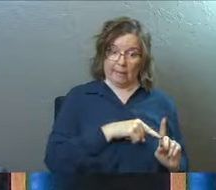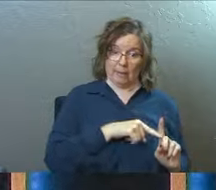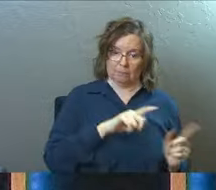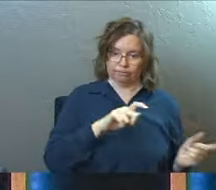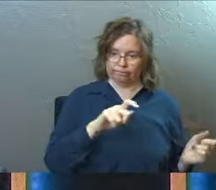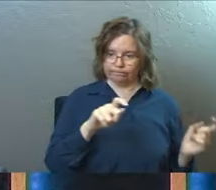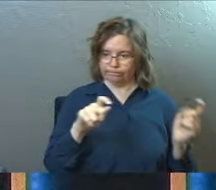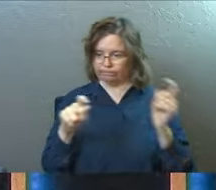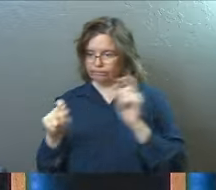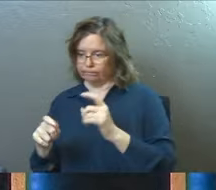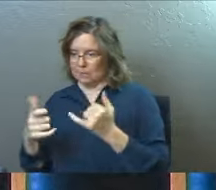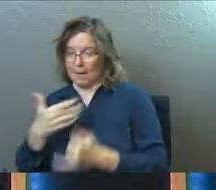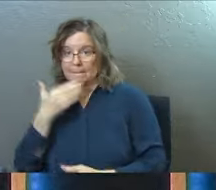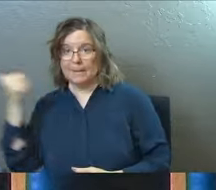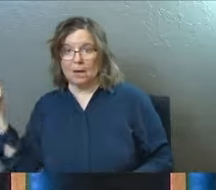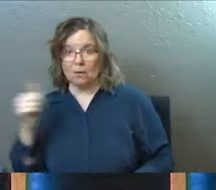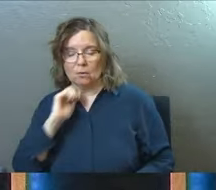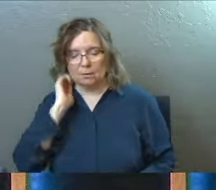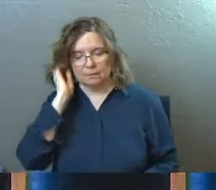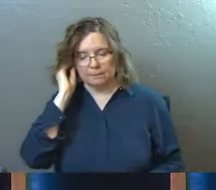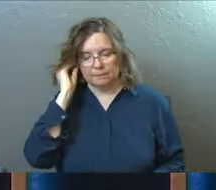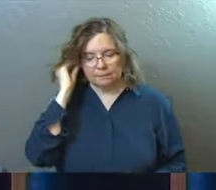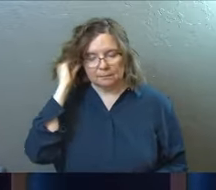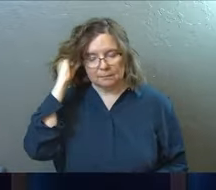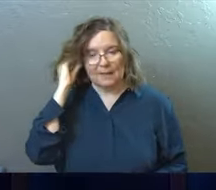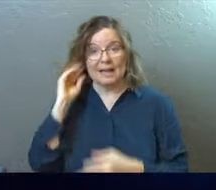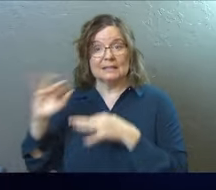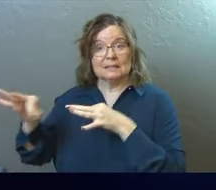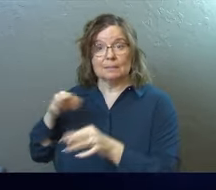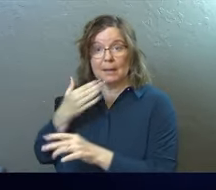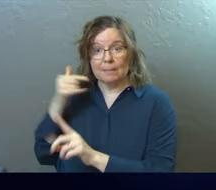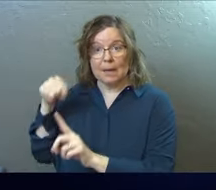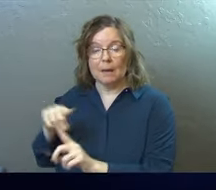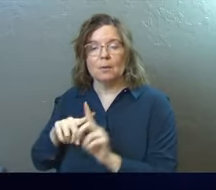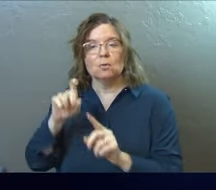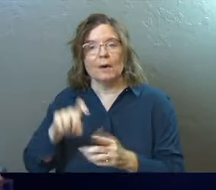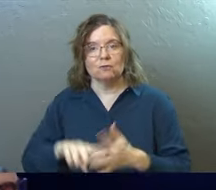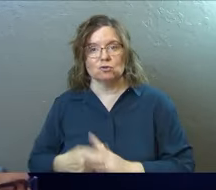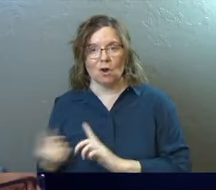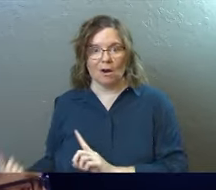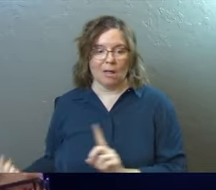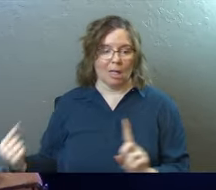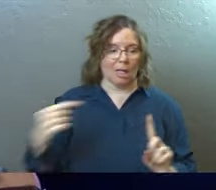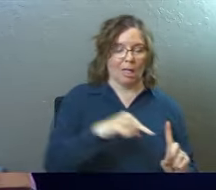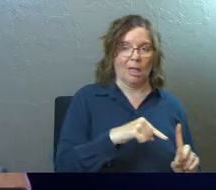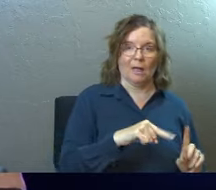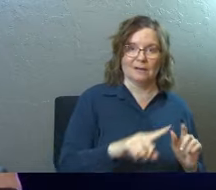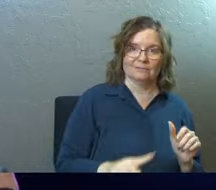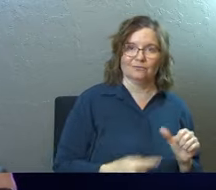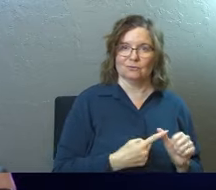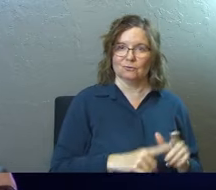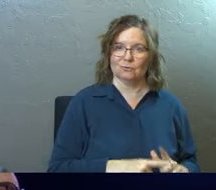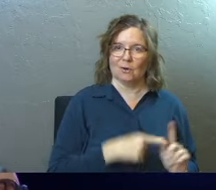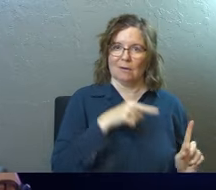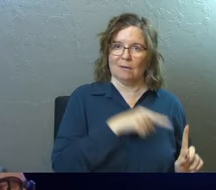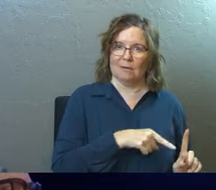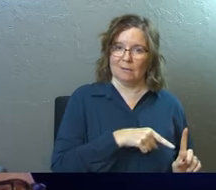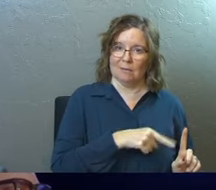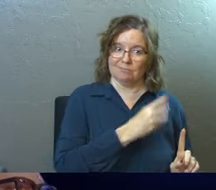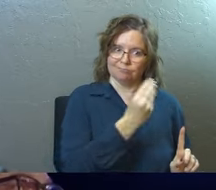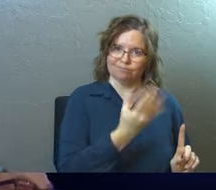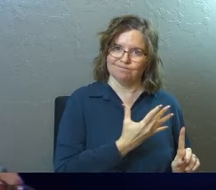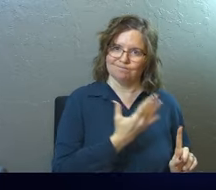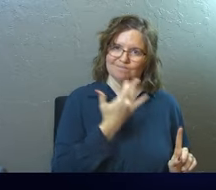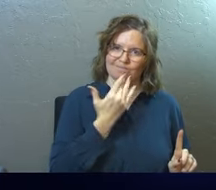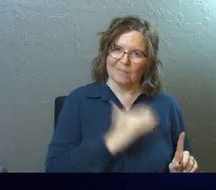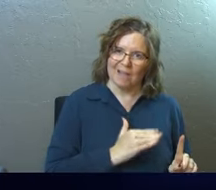now you're in a better place. He's about to tell us about the better place that we're in. But you got to start with where we were. Because to tell